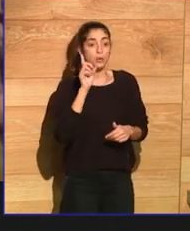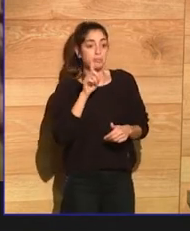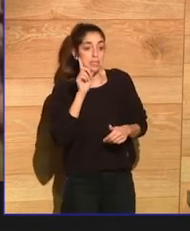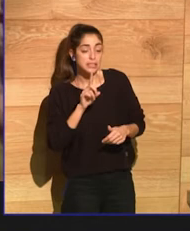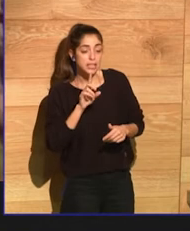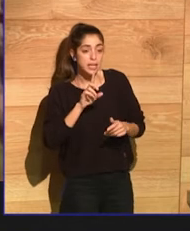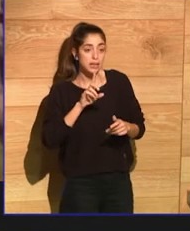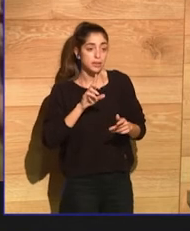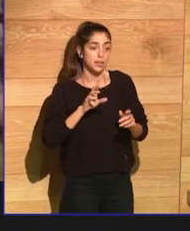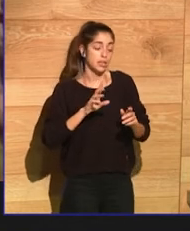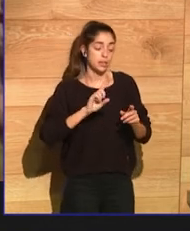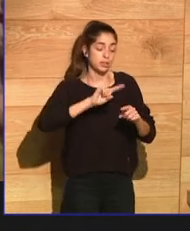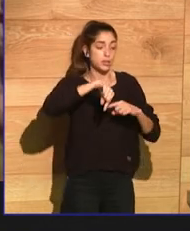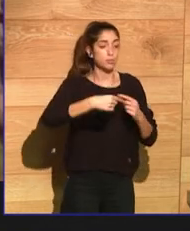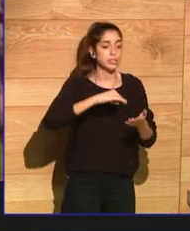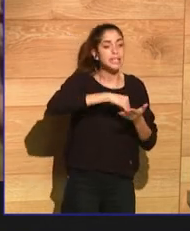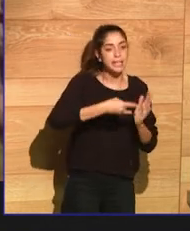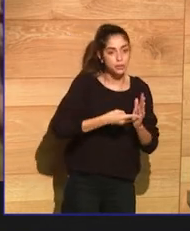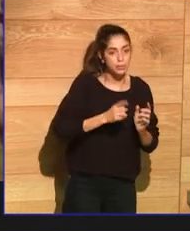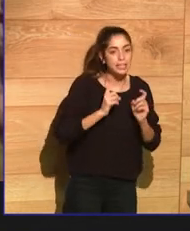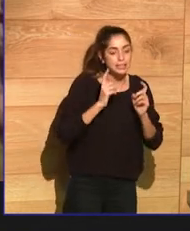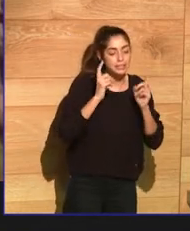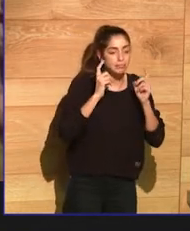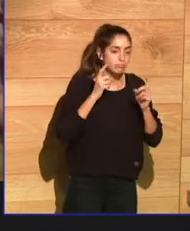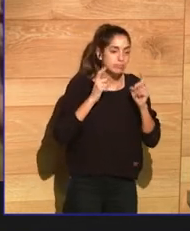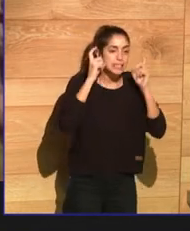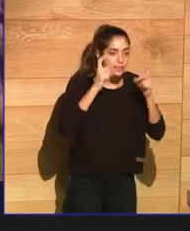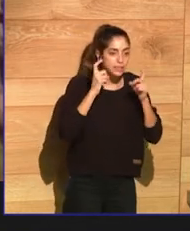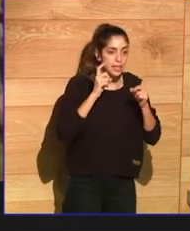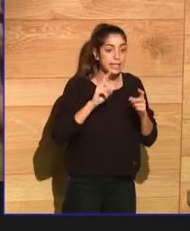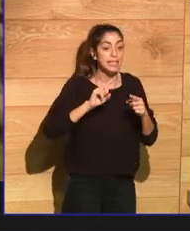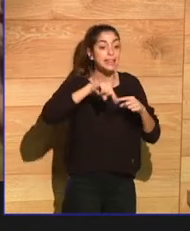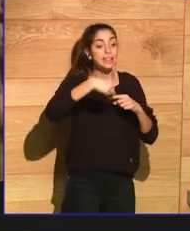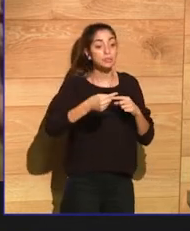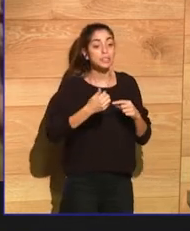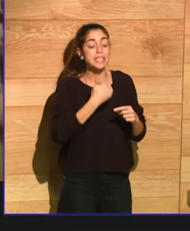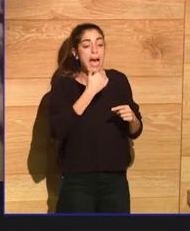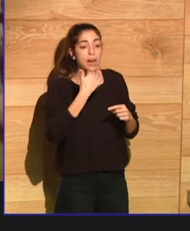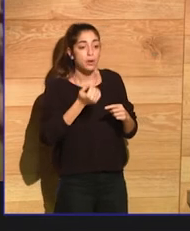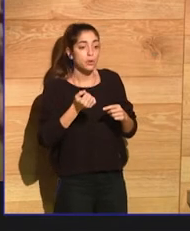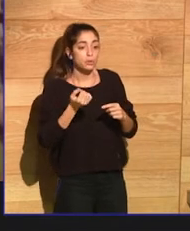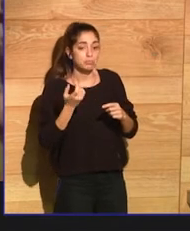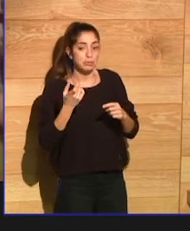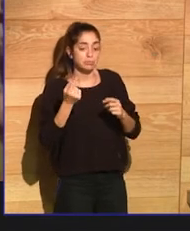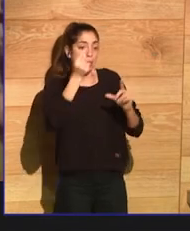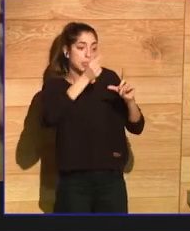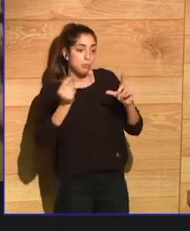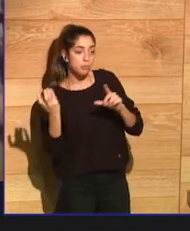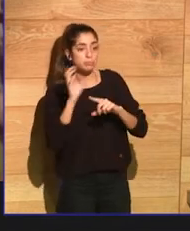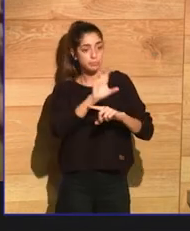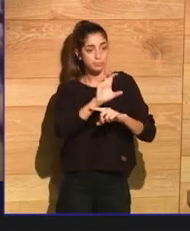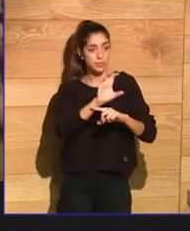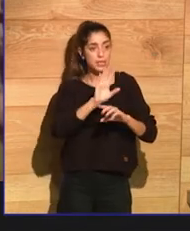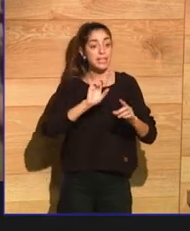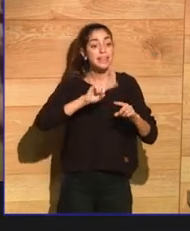an anecdote from my life that illustrates that. And I'll take that small story to a group setting. And I will